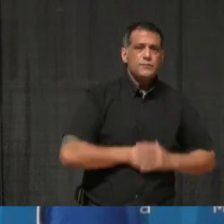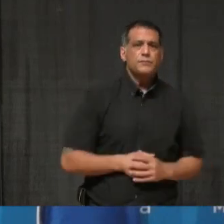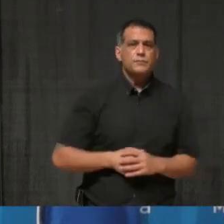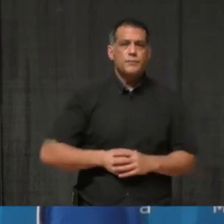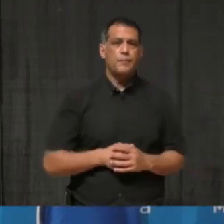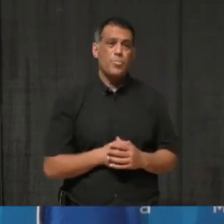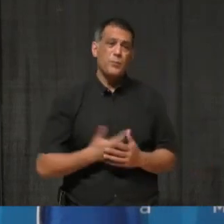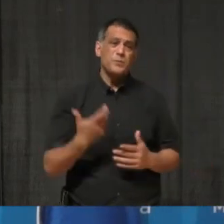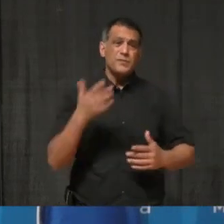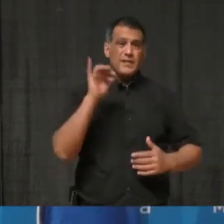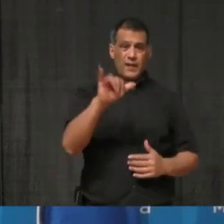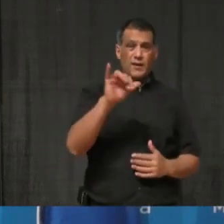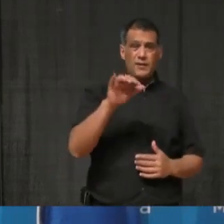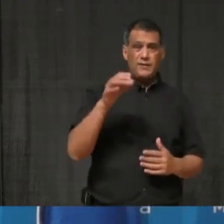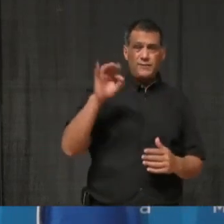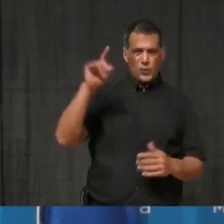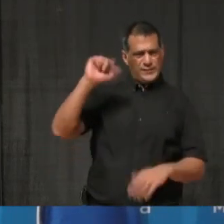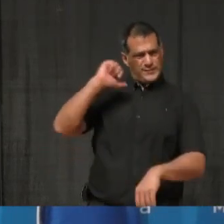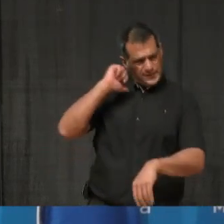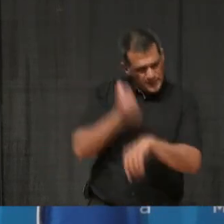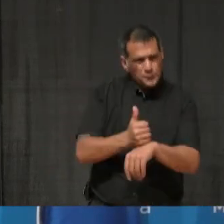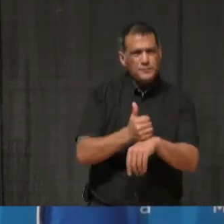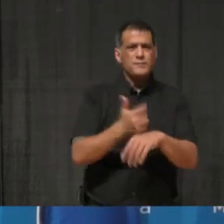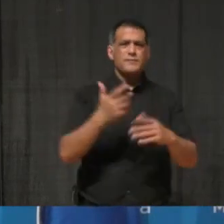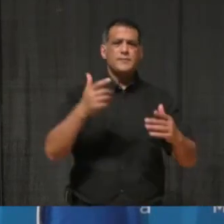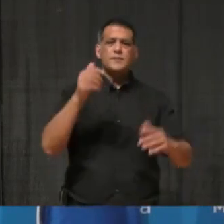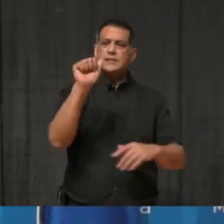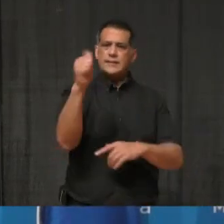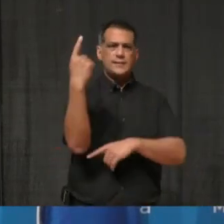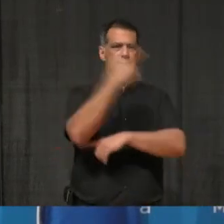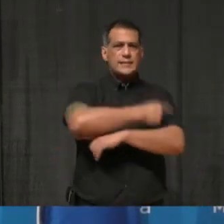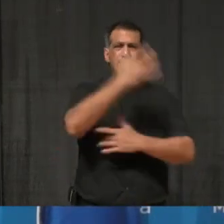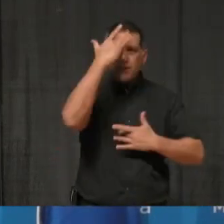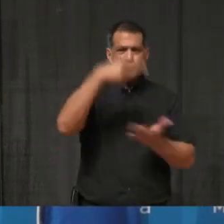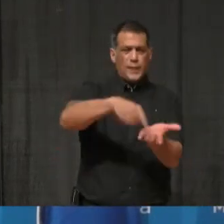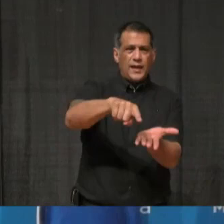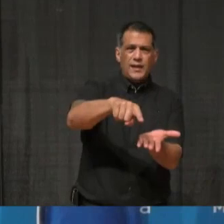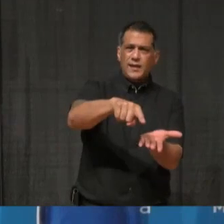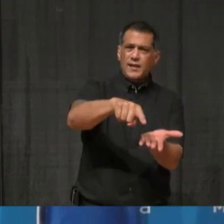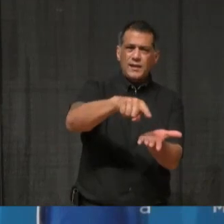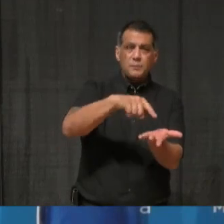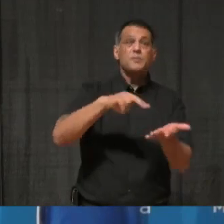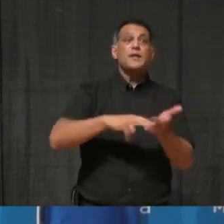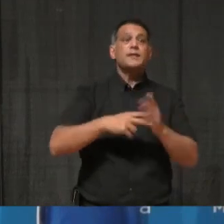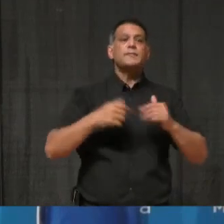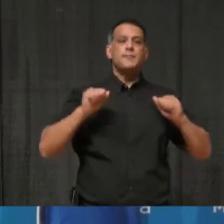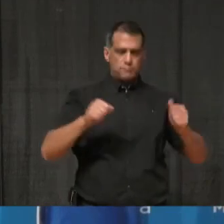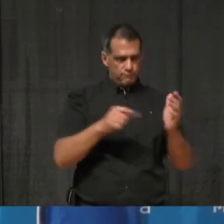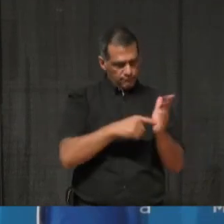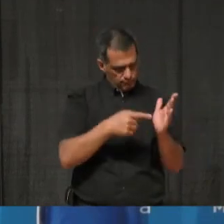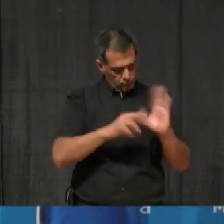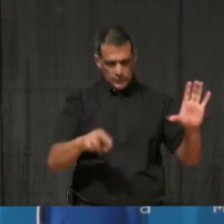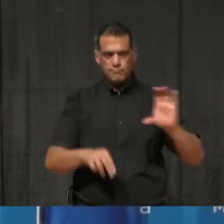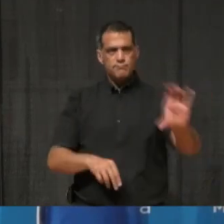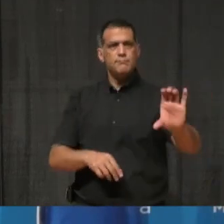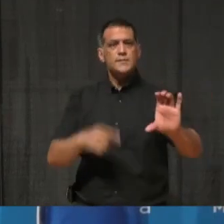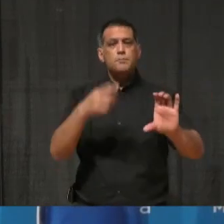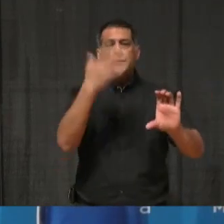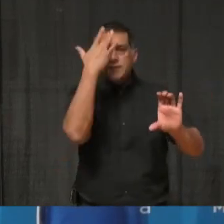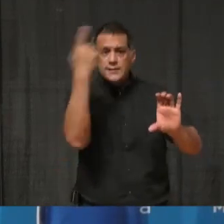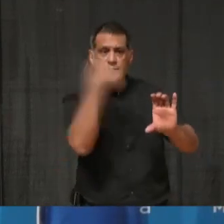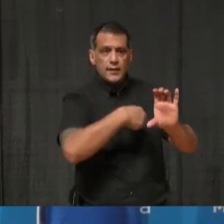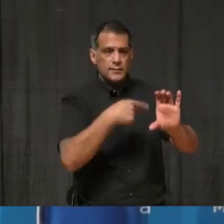no disruption to workers' wages if they have to isolate or they are sick. There is no application